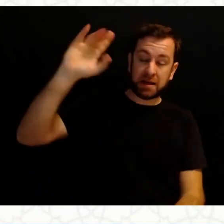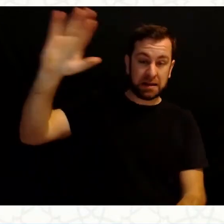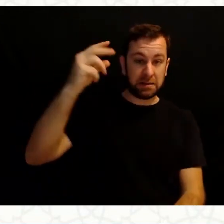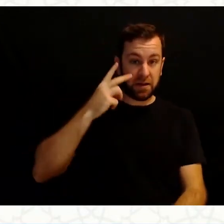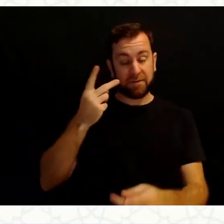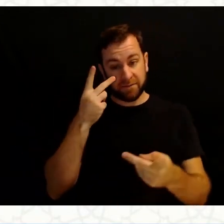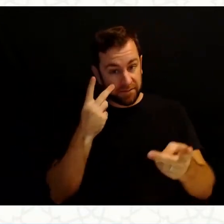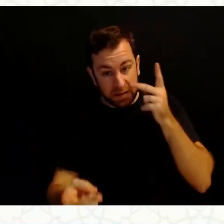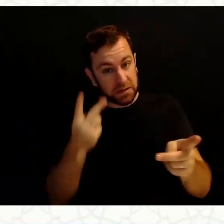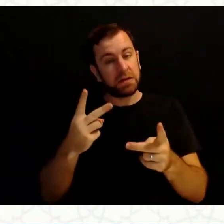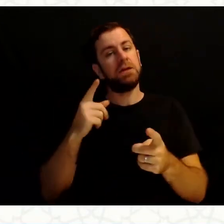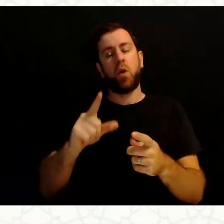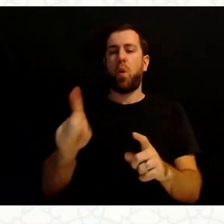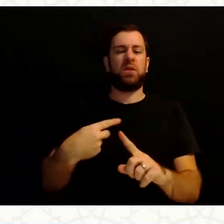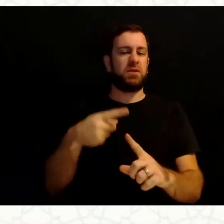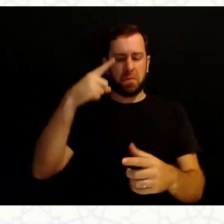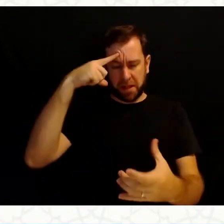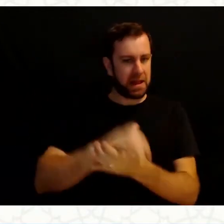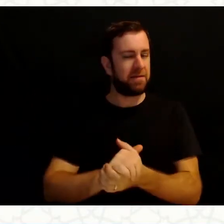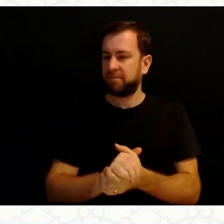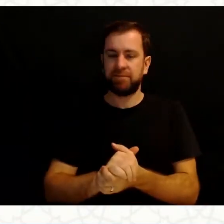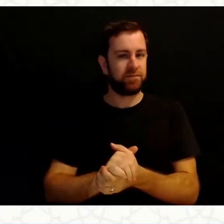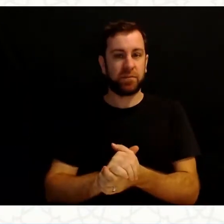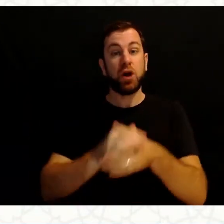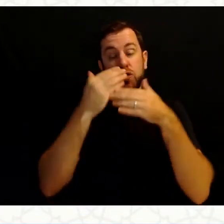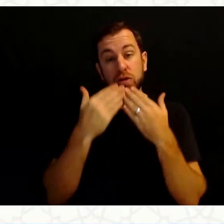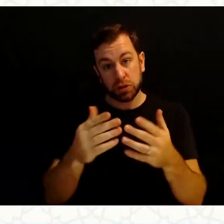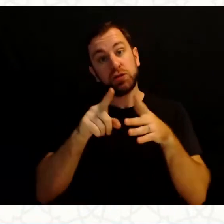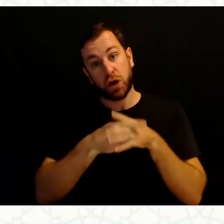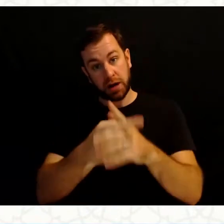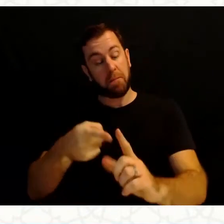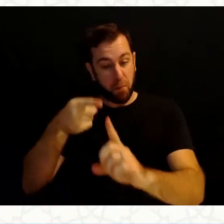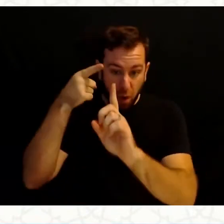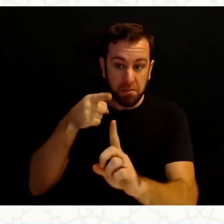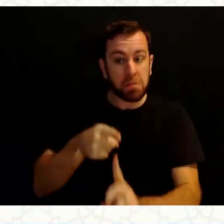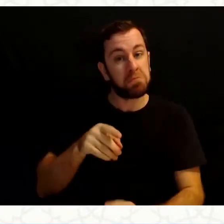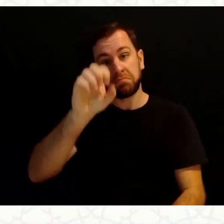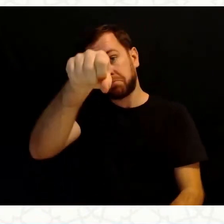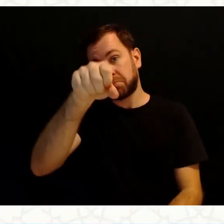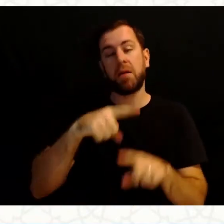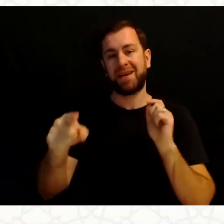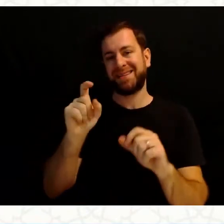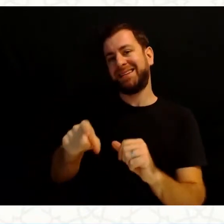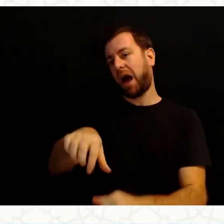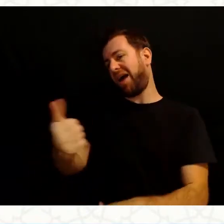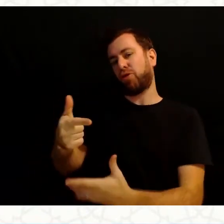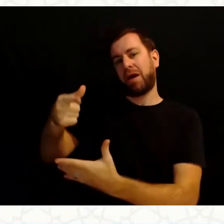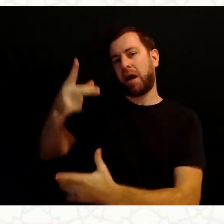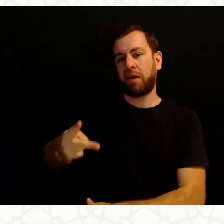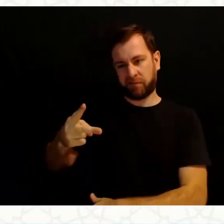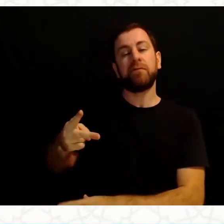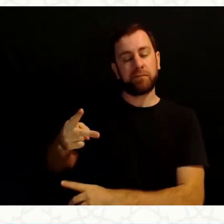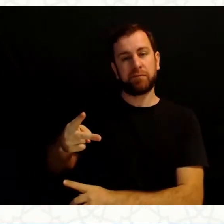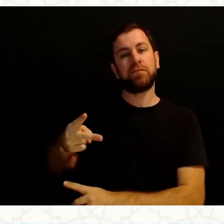That's a great starting point. But it needs the other half. It needs the other page, which is the